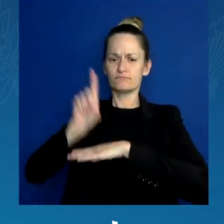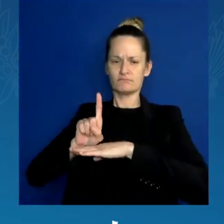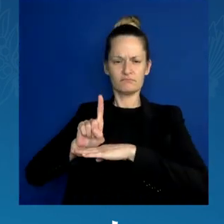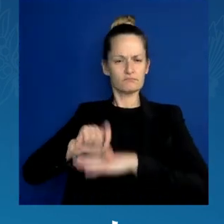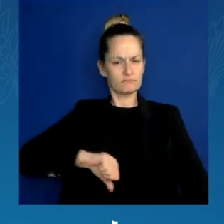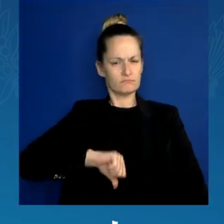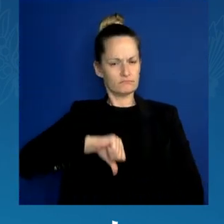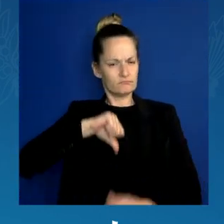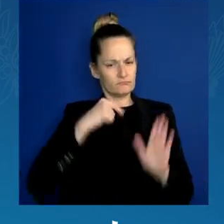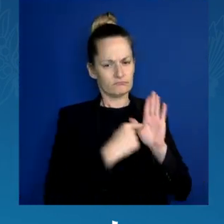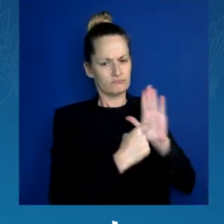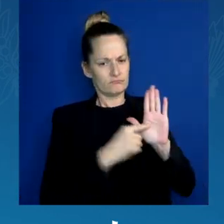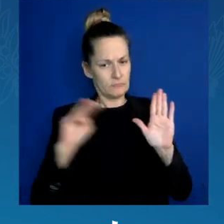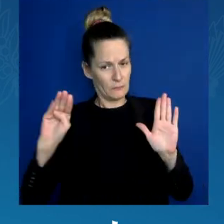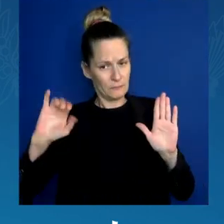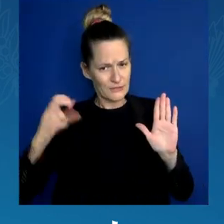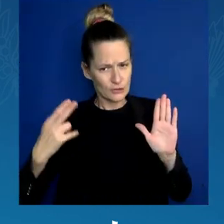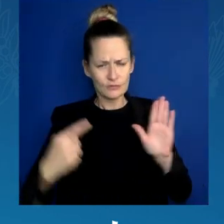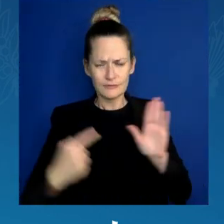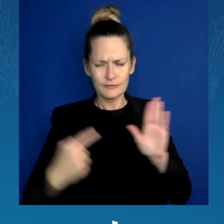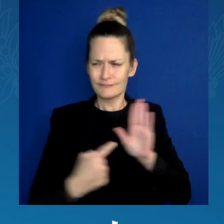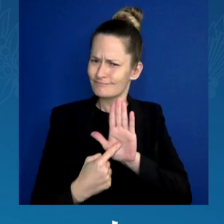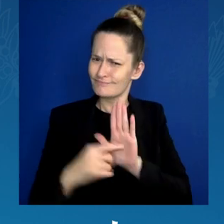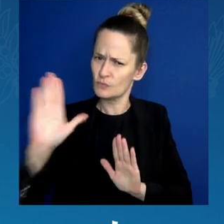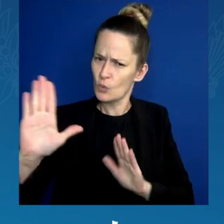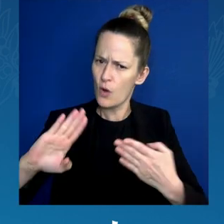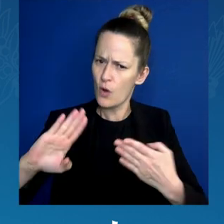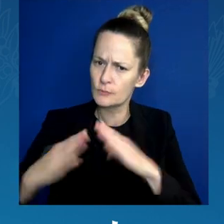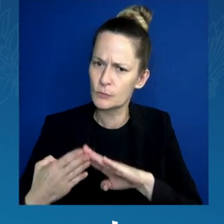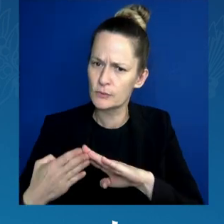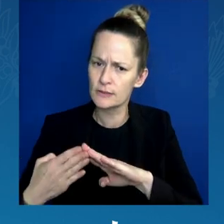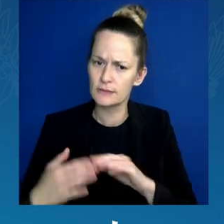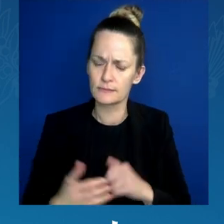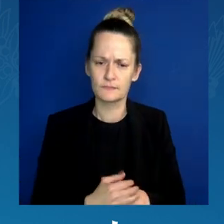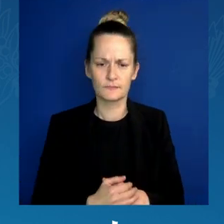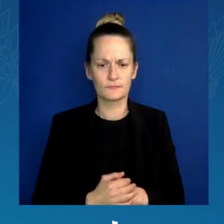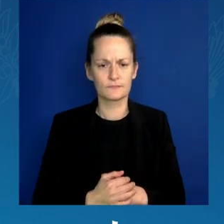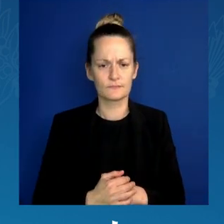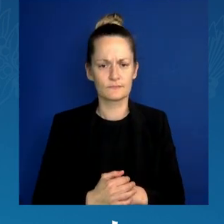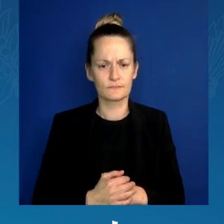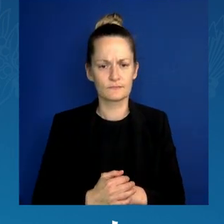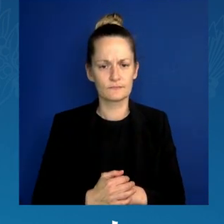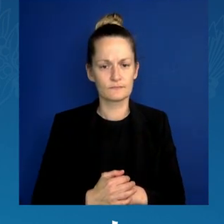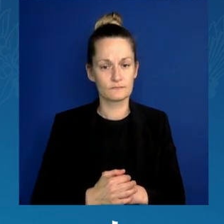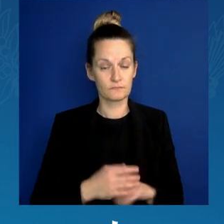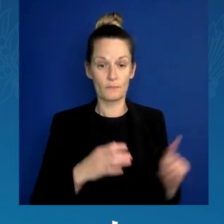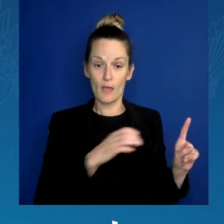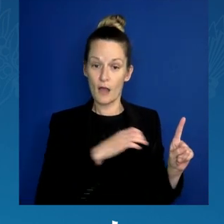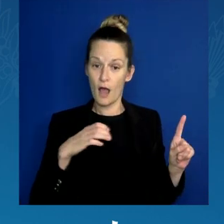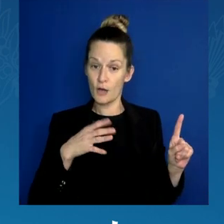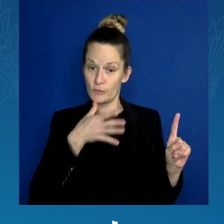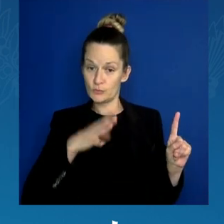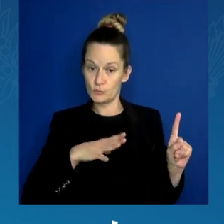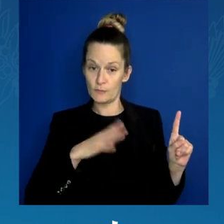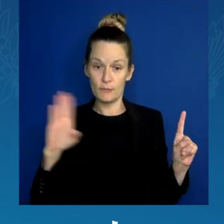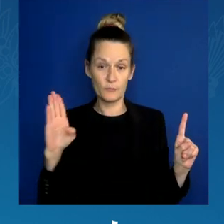I know that we have Congresswoman Brenda Lawrence, your Congresswoman, here with us today.